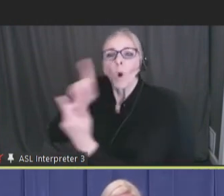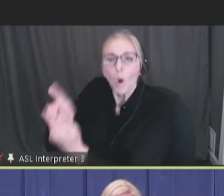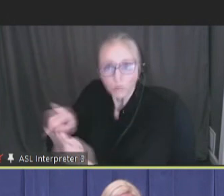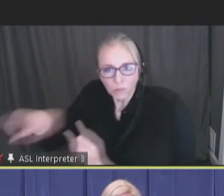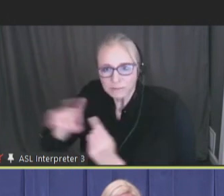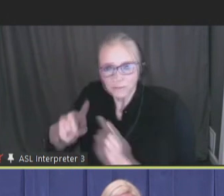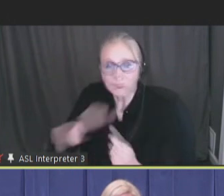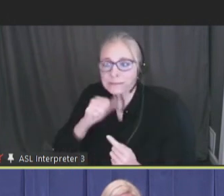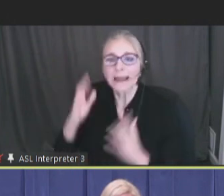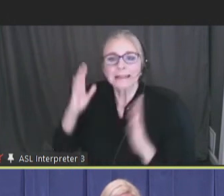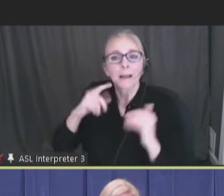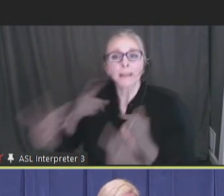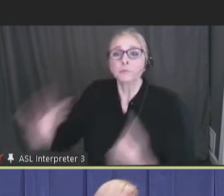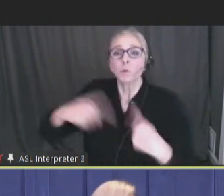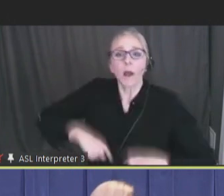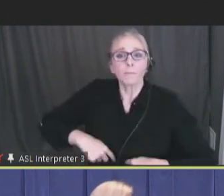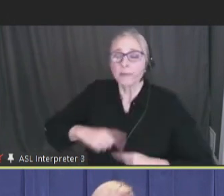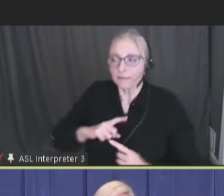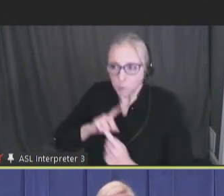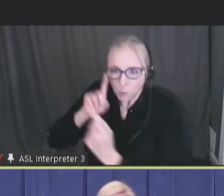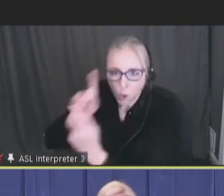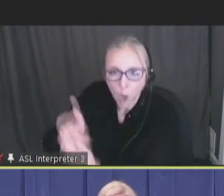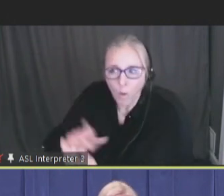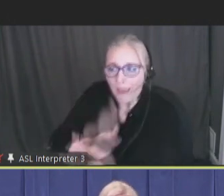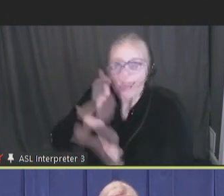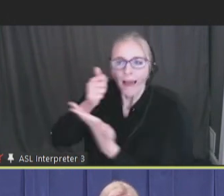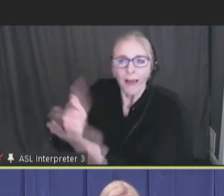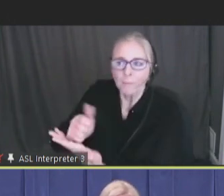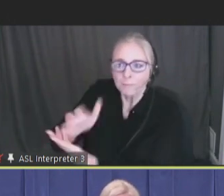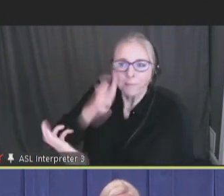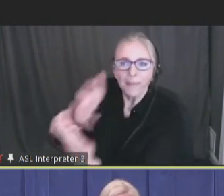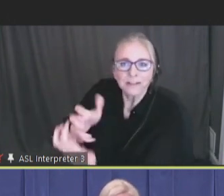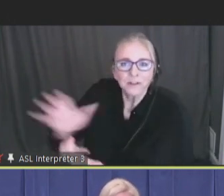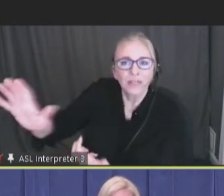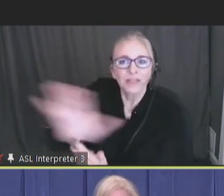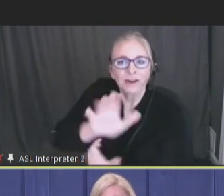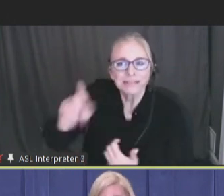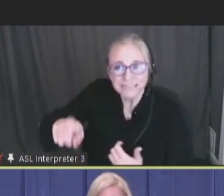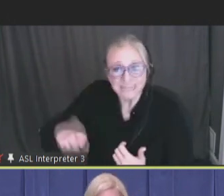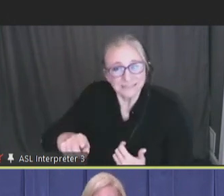I think that was a very clear call from people with disabilities and older adults.